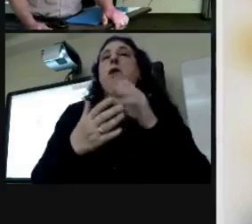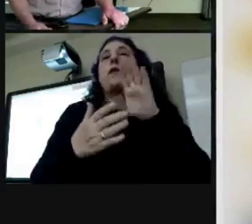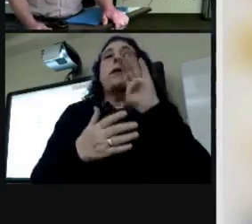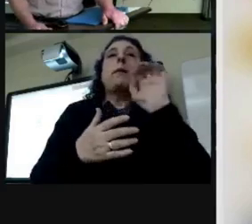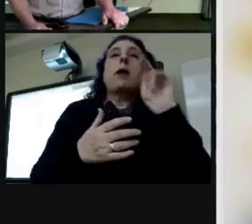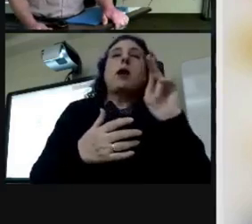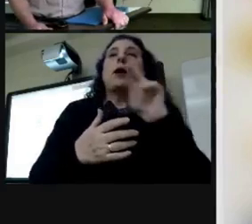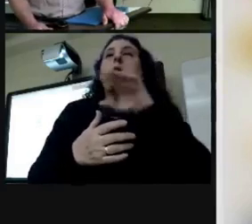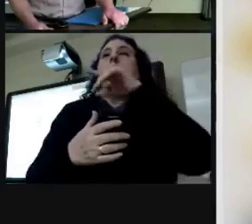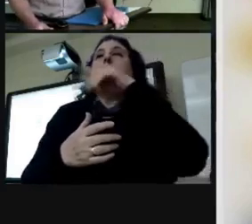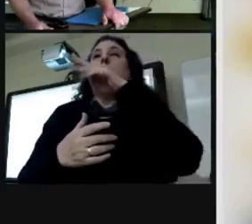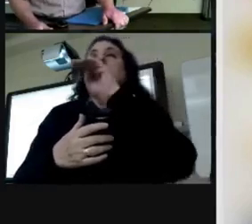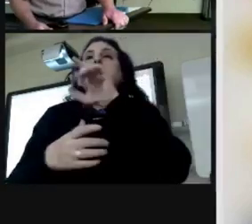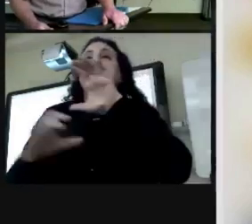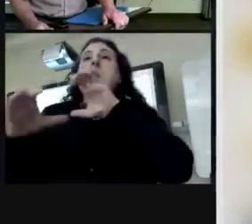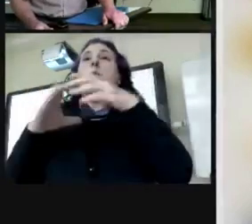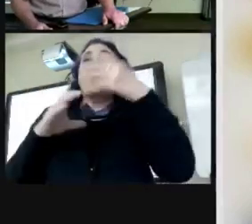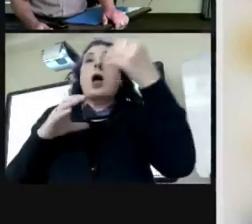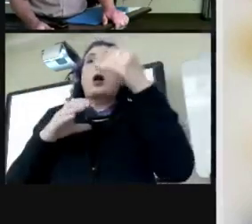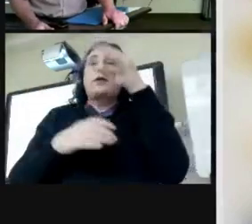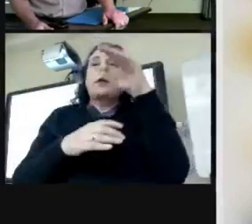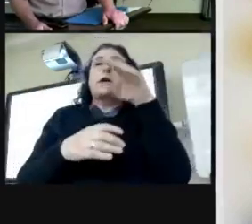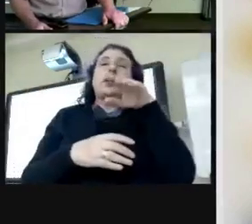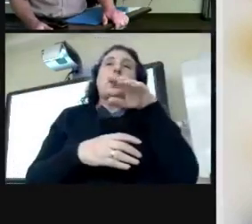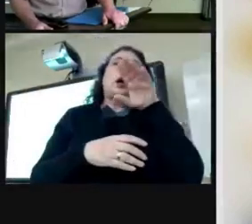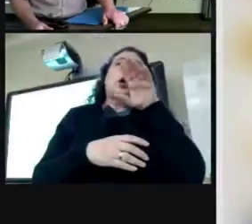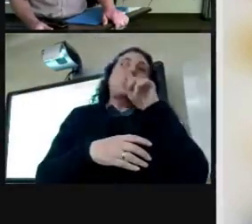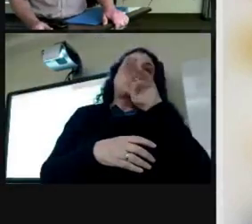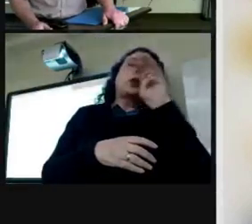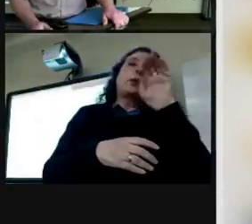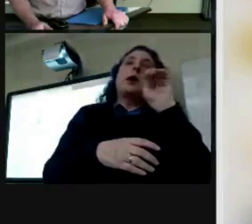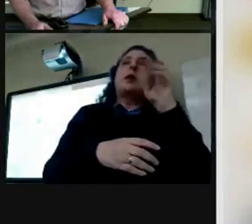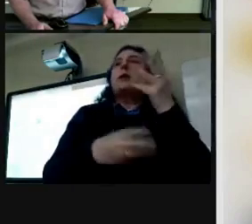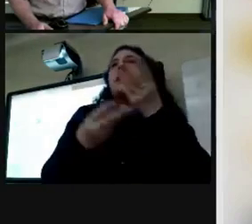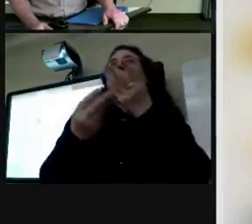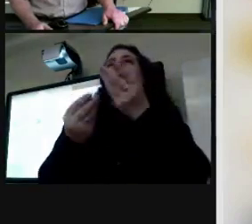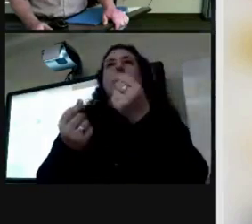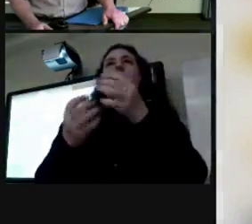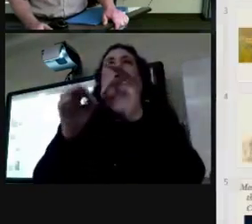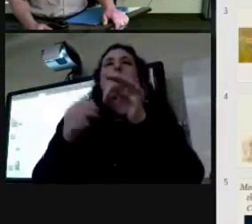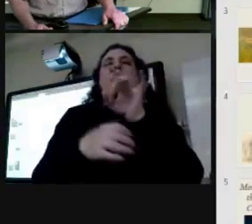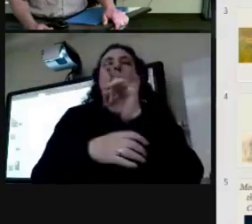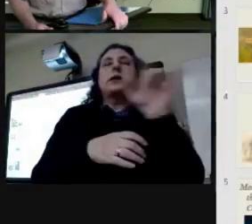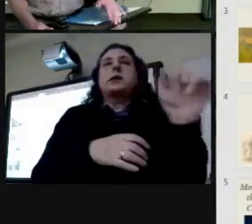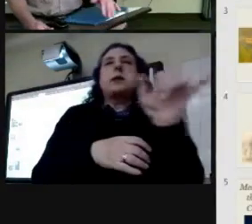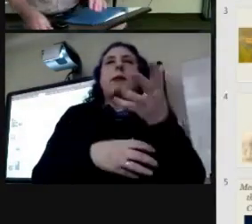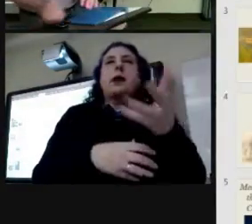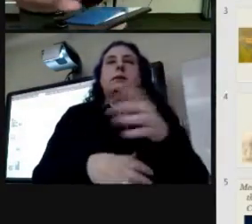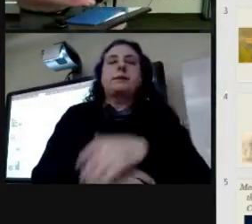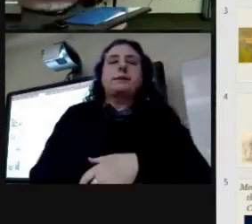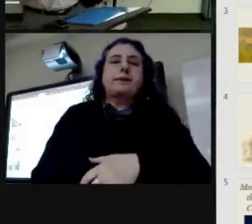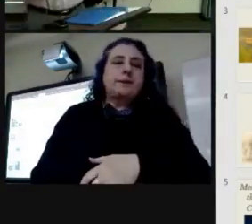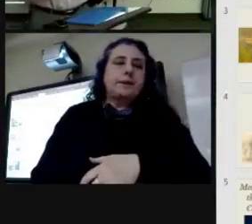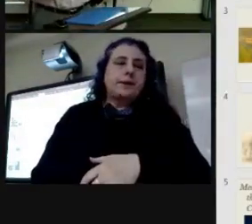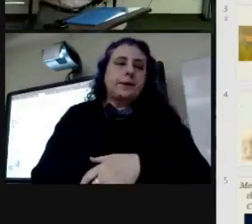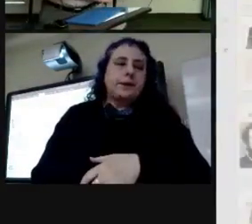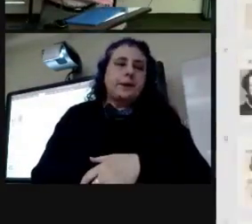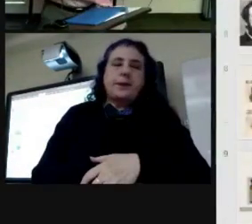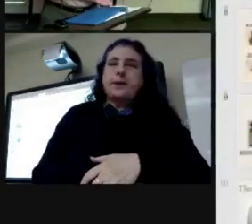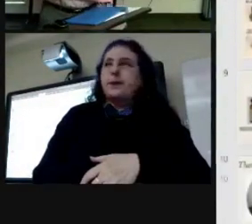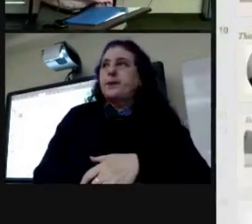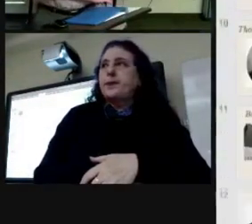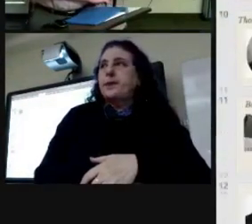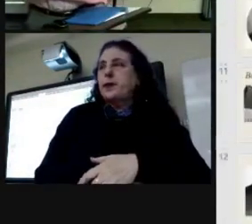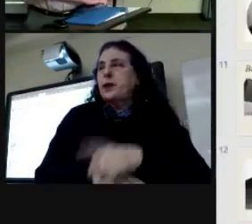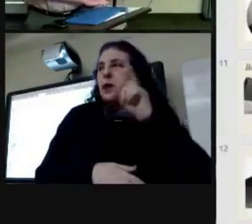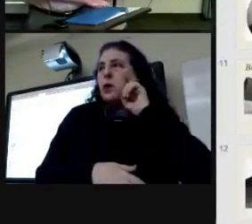is the isolated chemical oh so i guess it would be more of a more purified form probably for the quinine all right I've noticed that